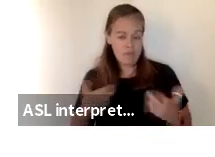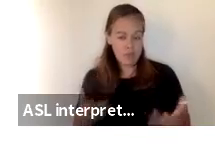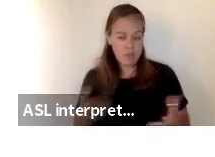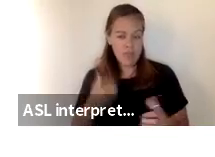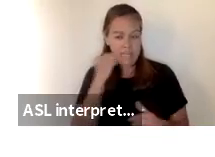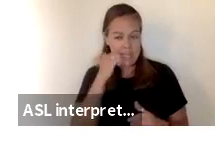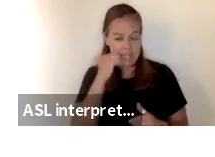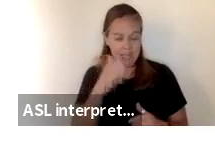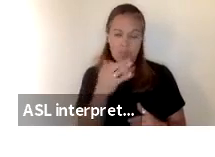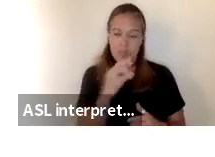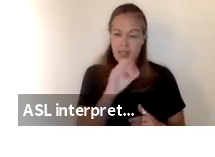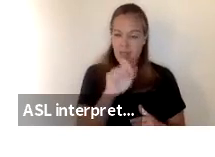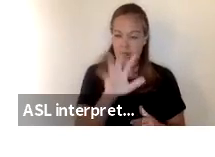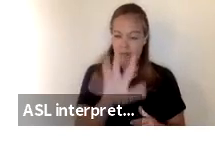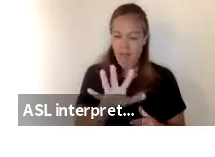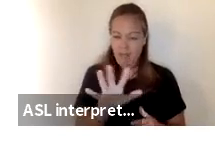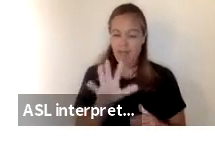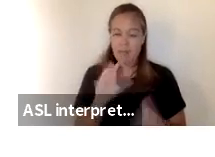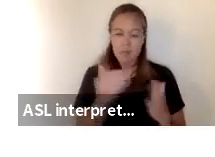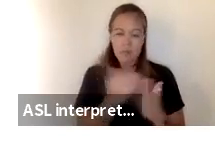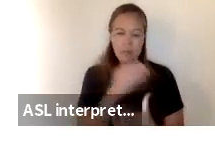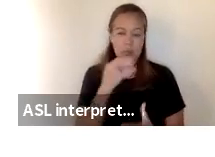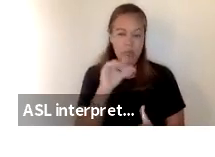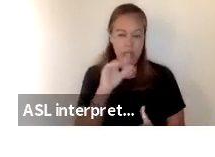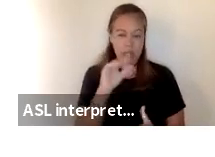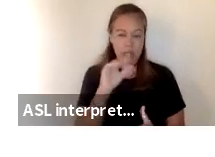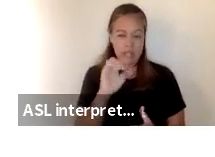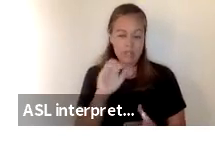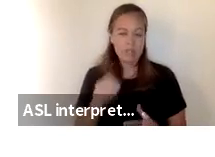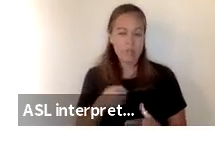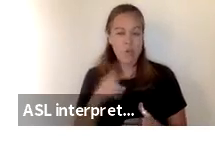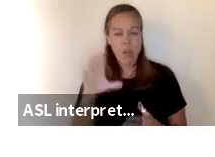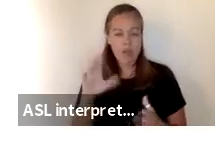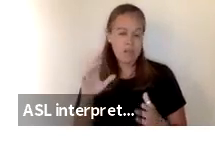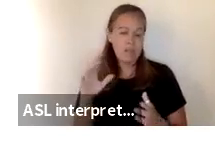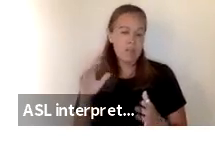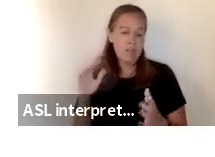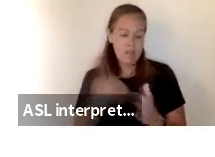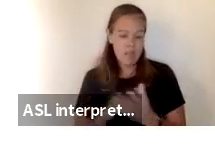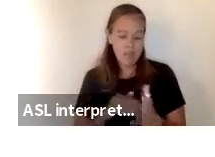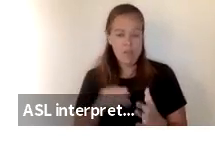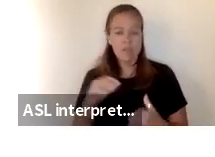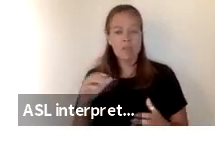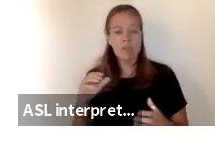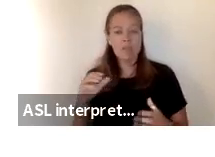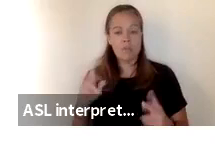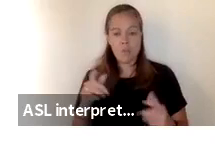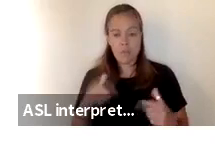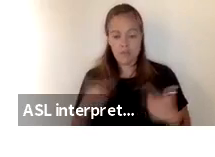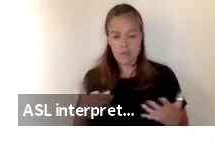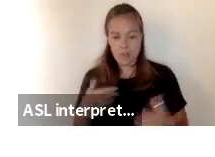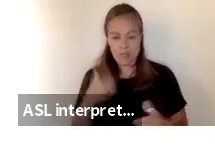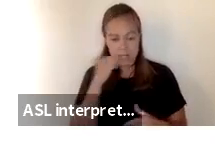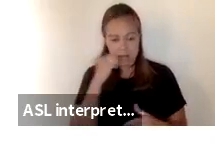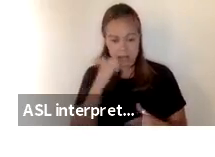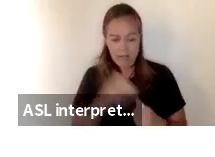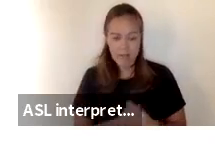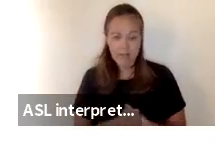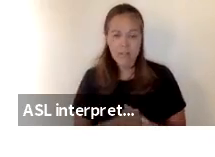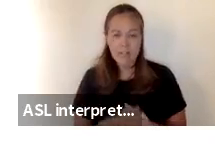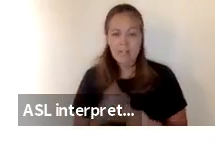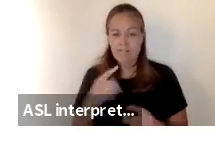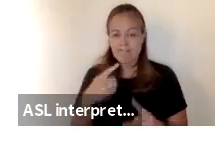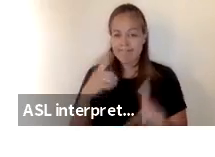at 19.5 new cases per hundred thousand residents per day at eight percent overall testing positivity